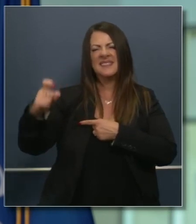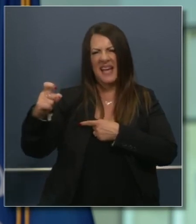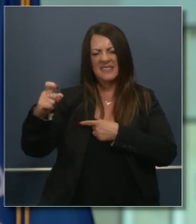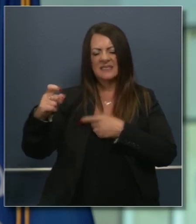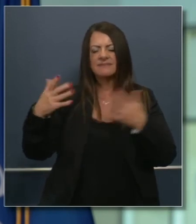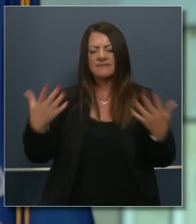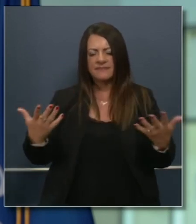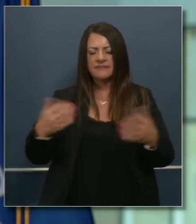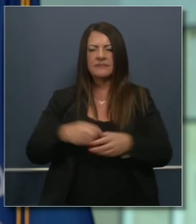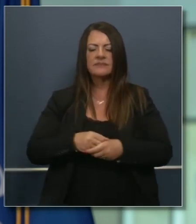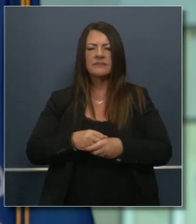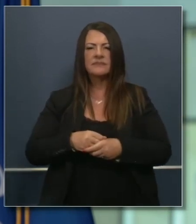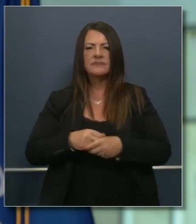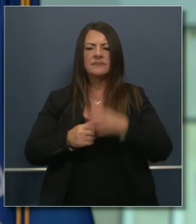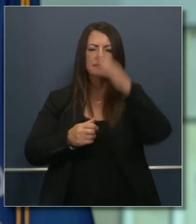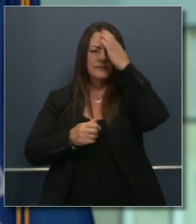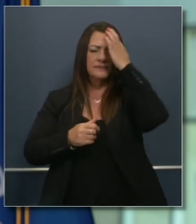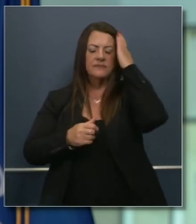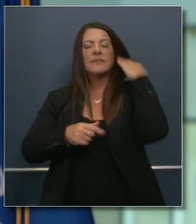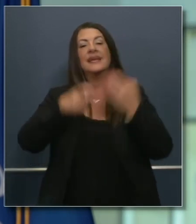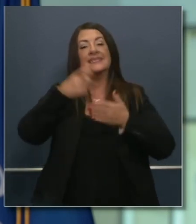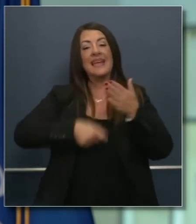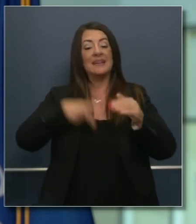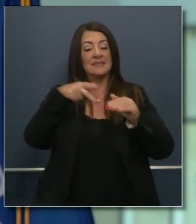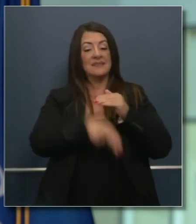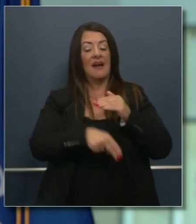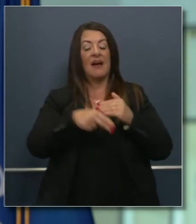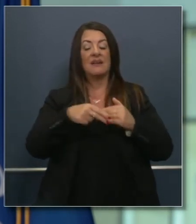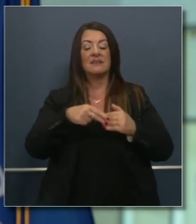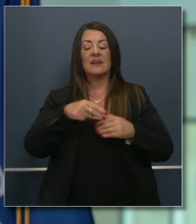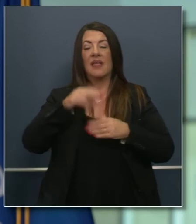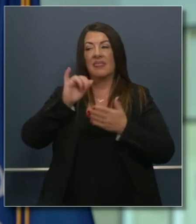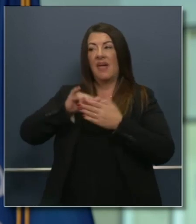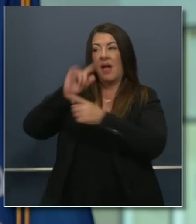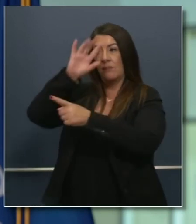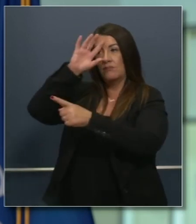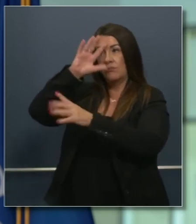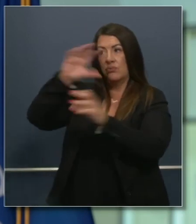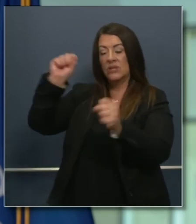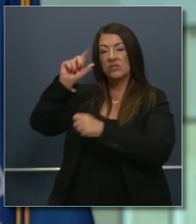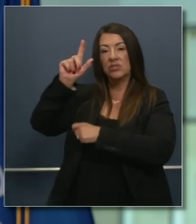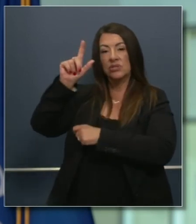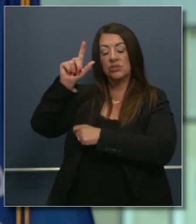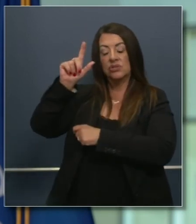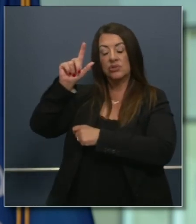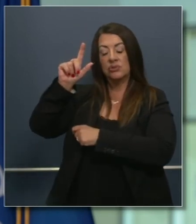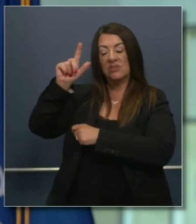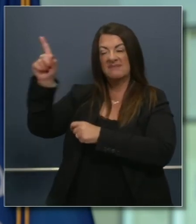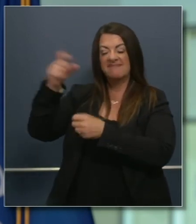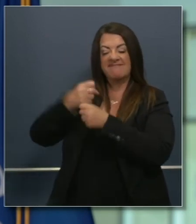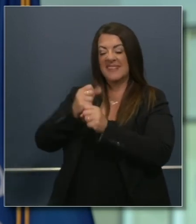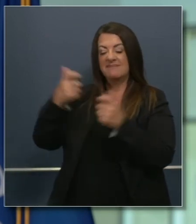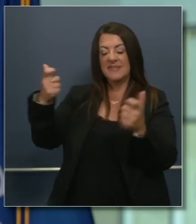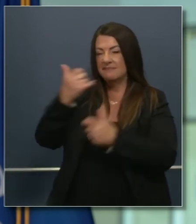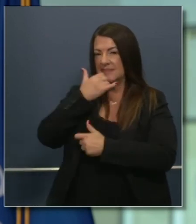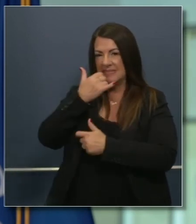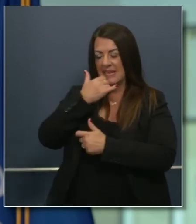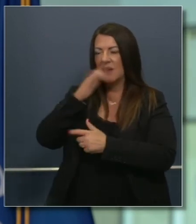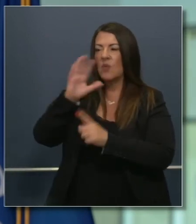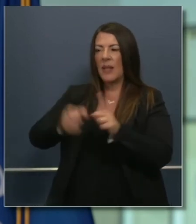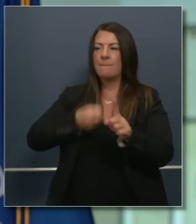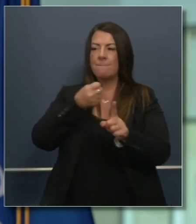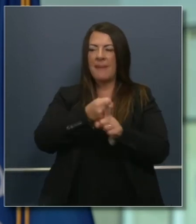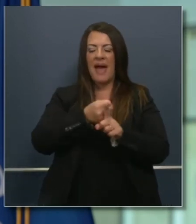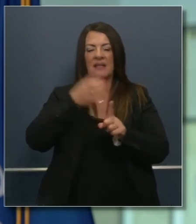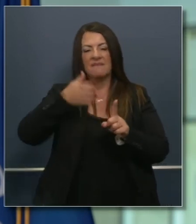States of America. I thought the tax cut that President Trump advanced was a huge mistake, a colossal mistake, that will impact our kids